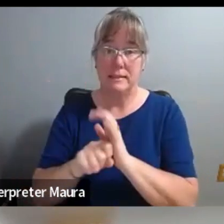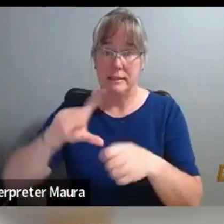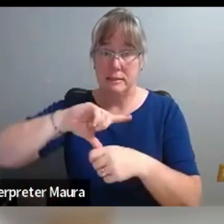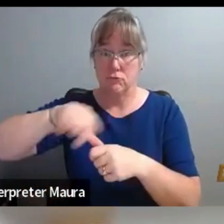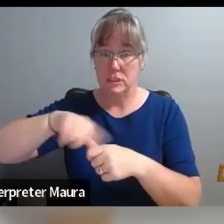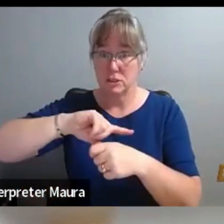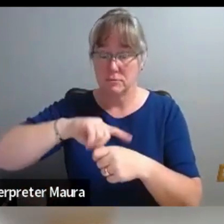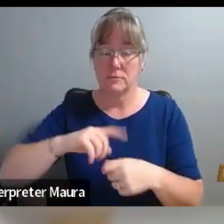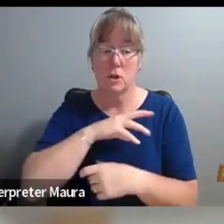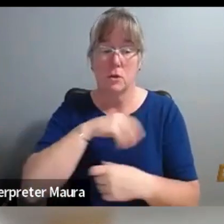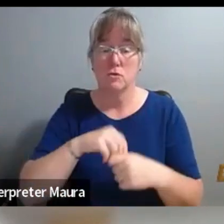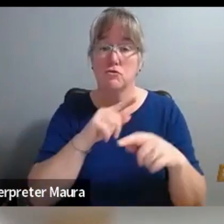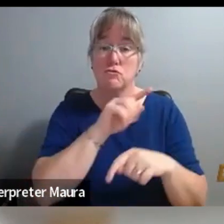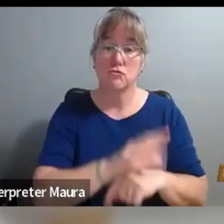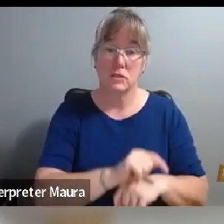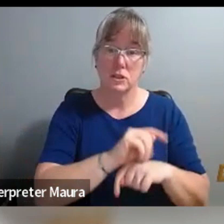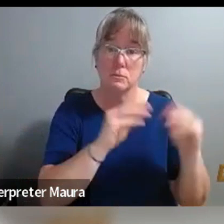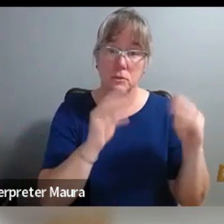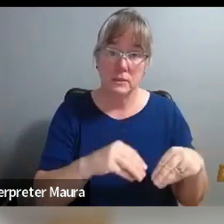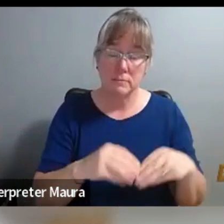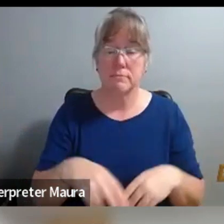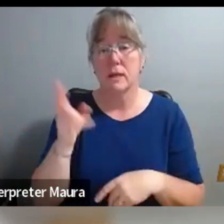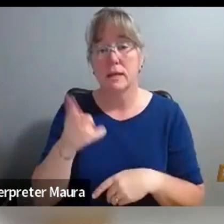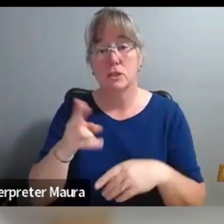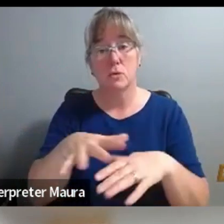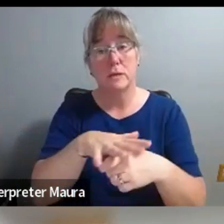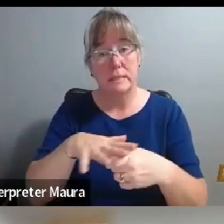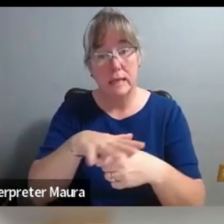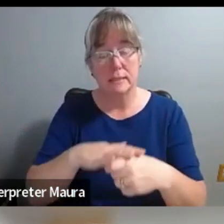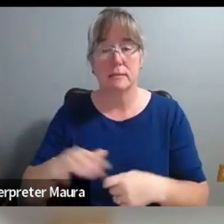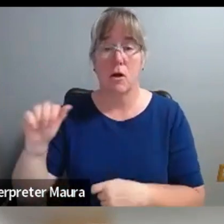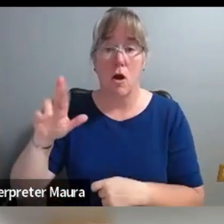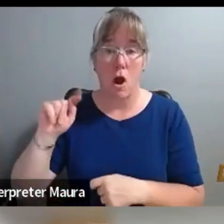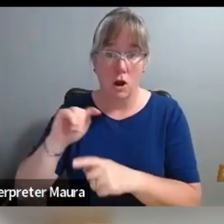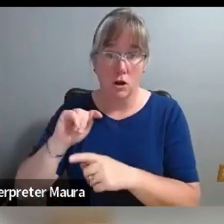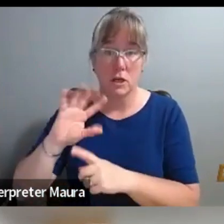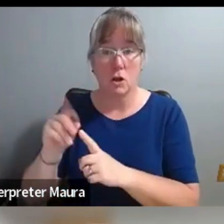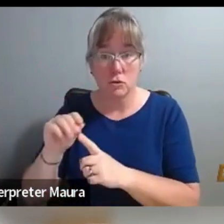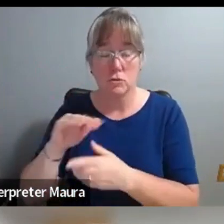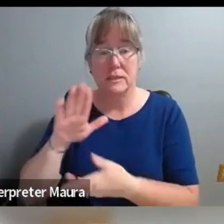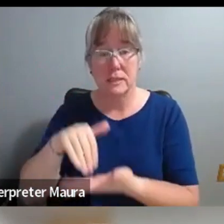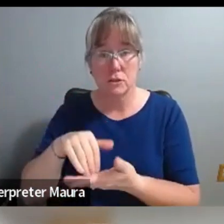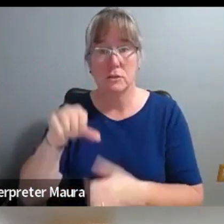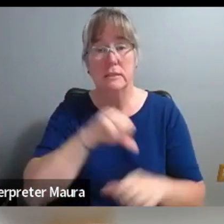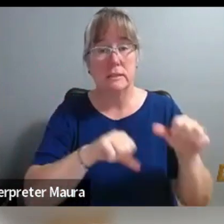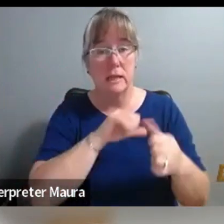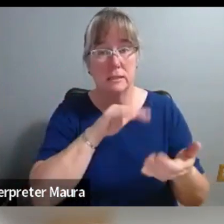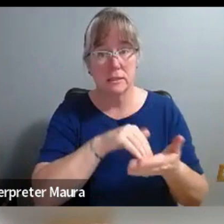community includes traditional museums and historic sites, as well as art and cultural centers, science centers, zoos, and libraries.